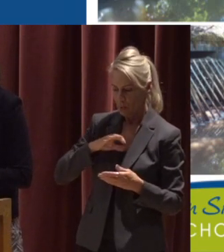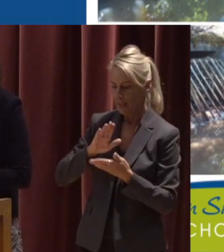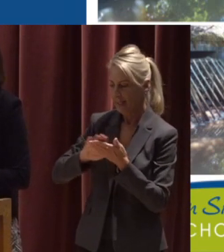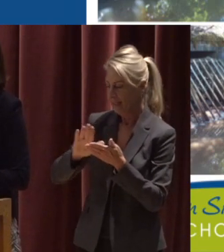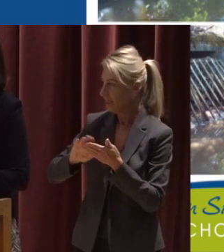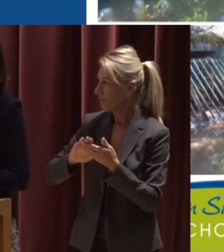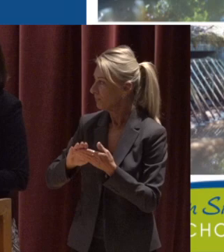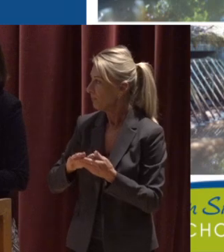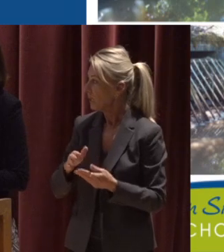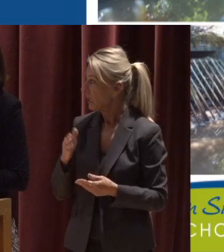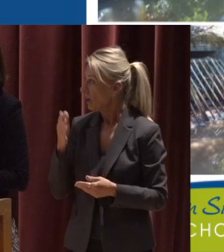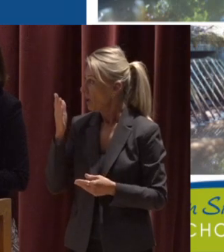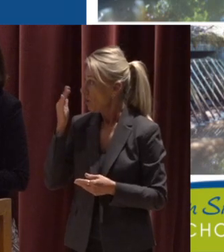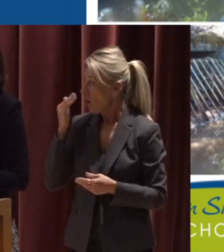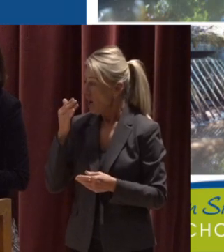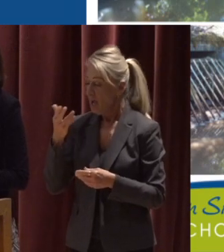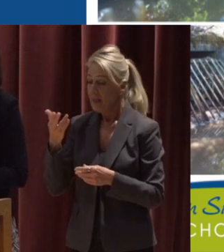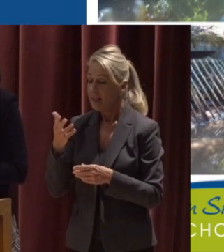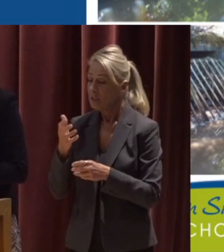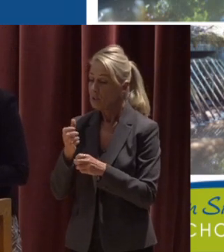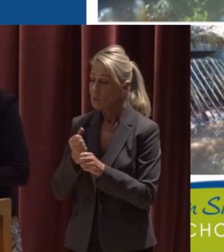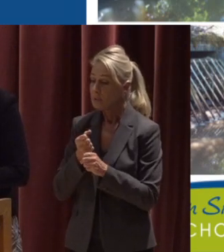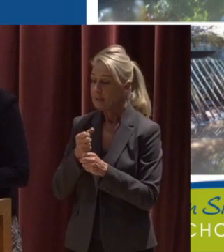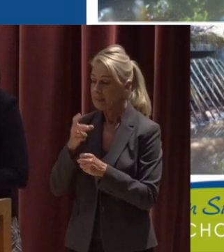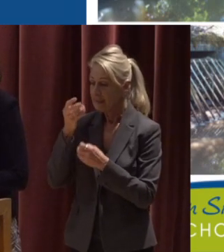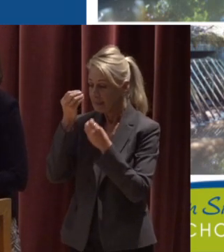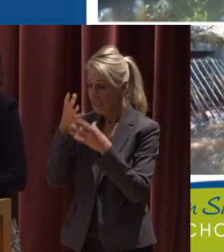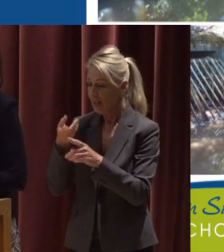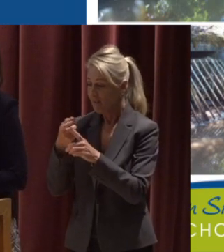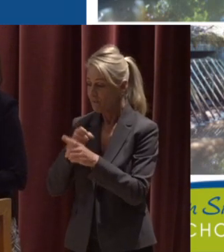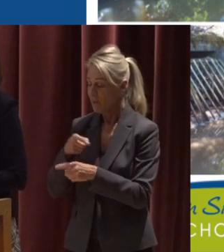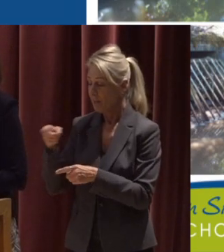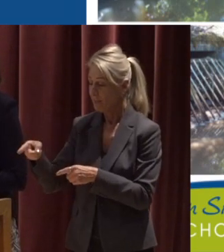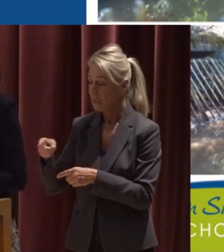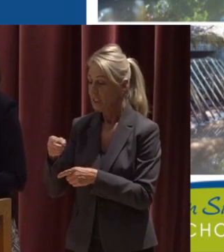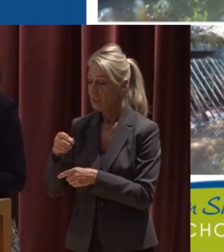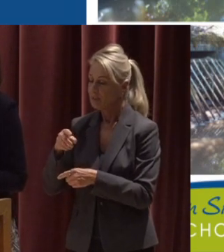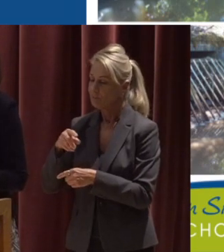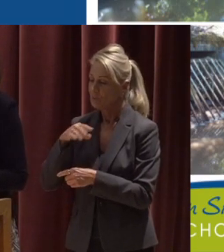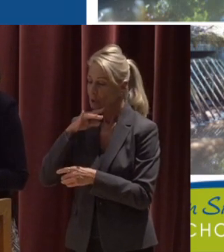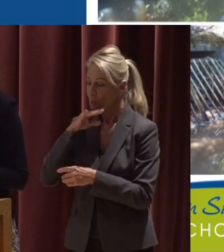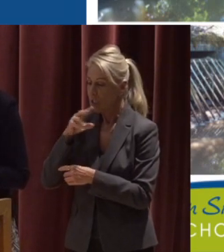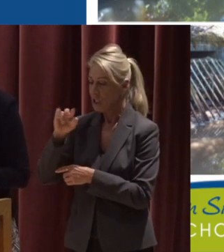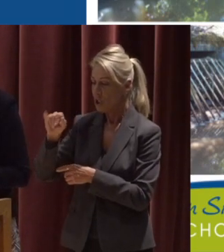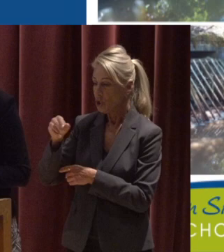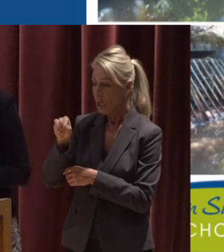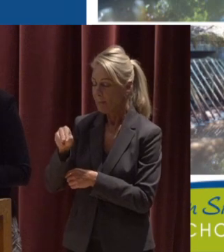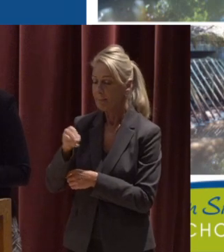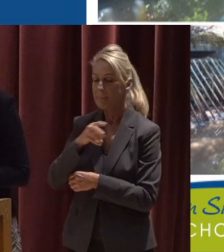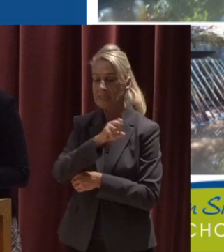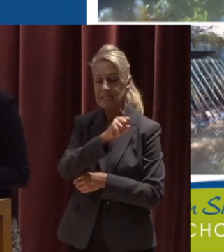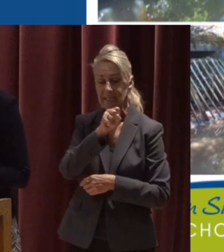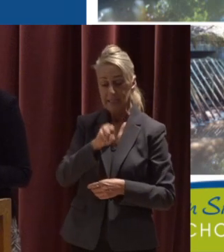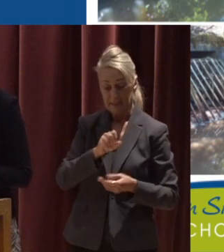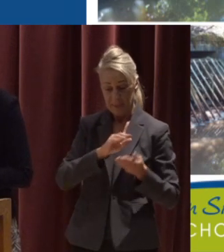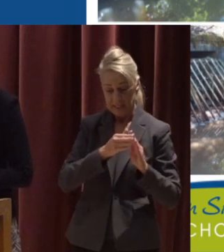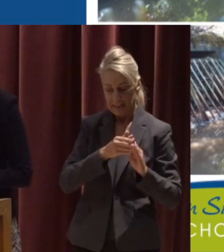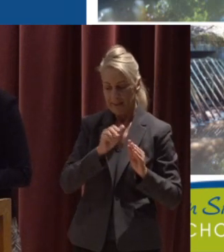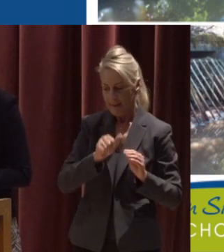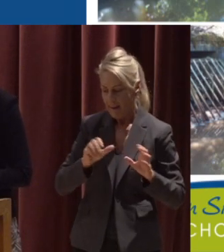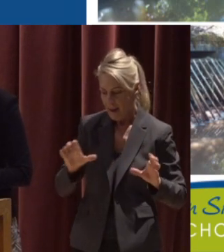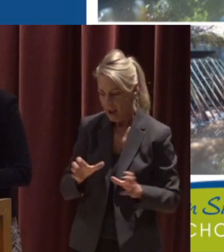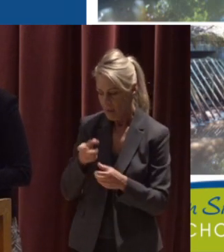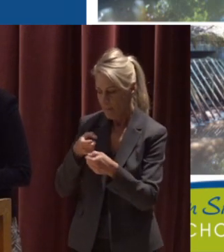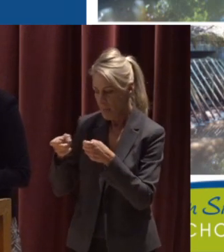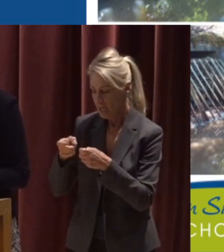takes data points of debris jams Is so that the city of Salem is able to actively manage those sites And can